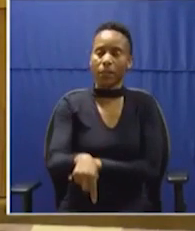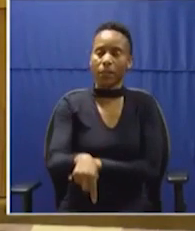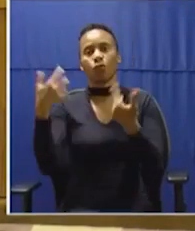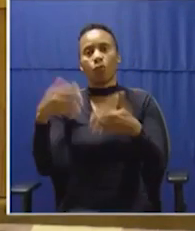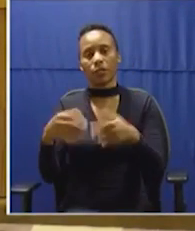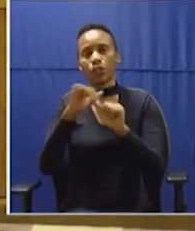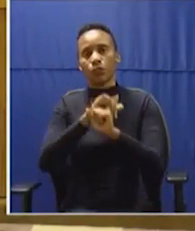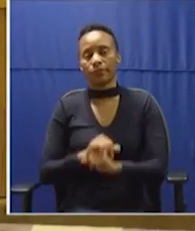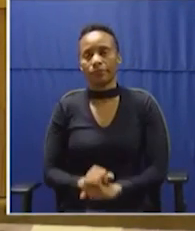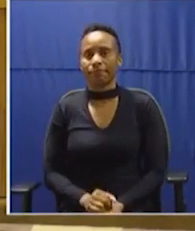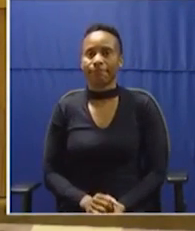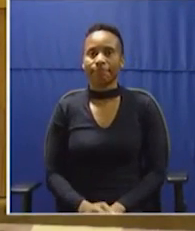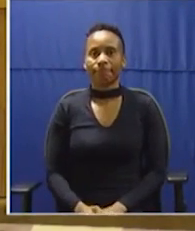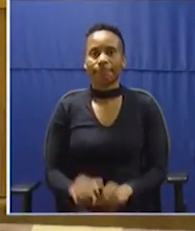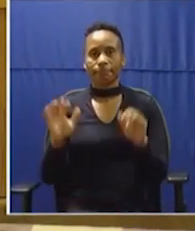much.